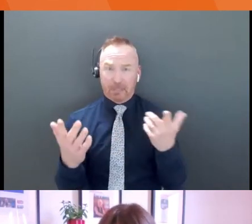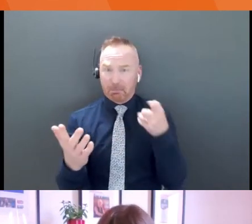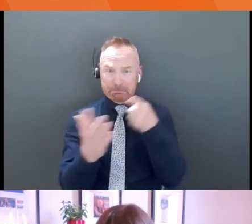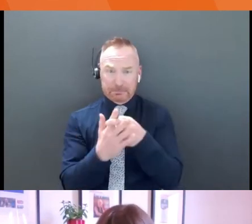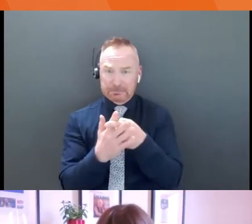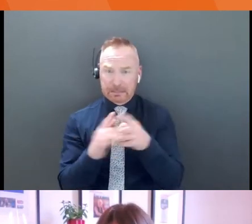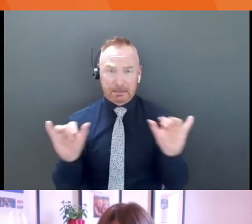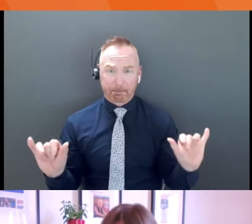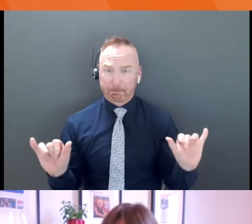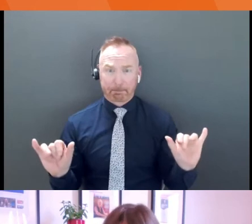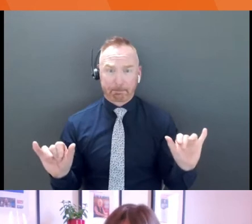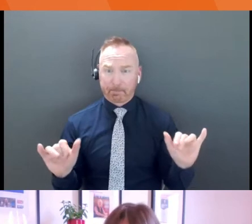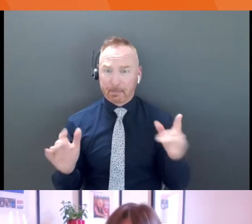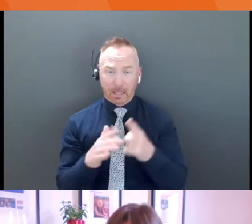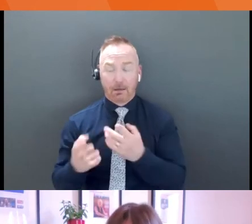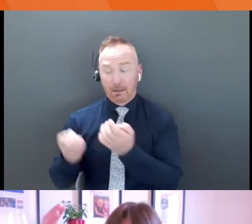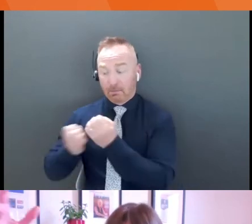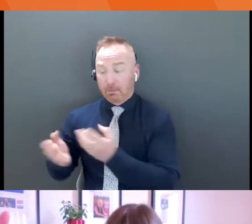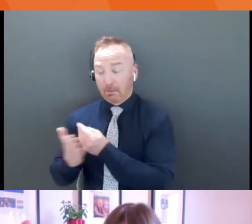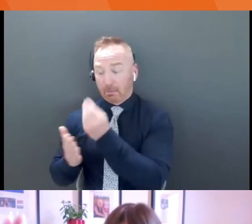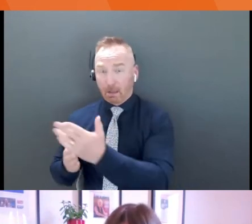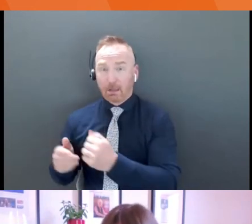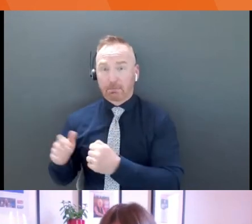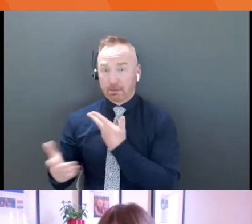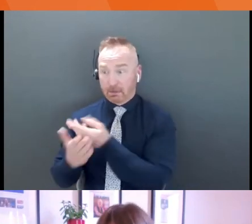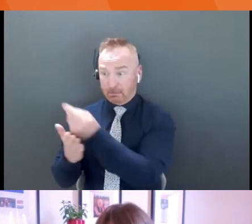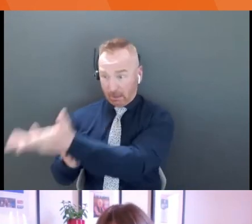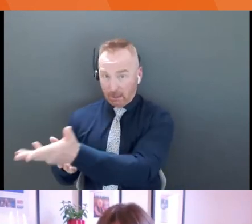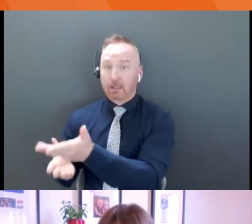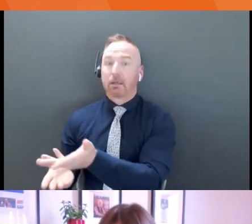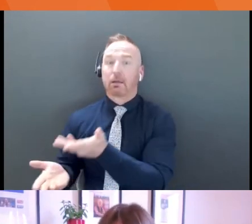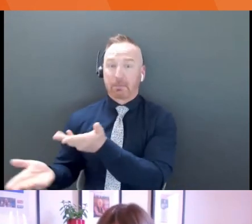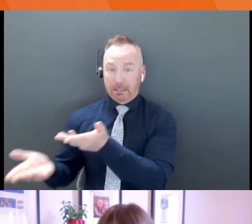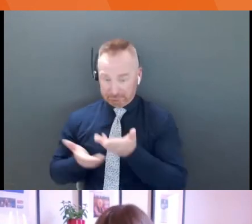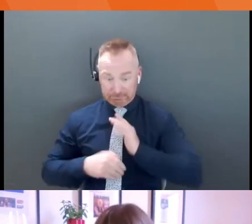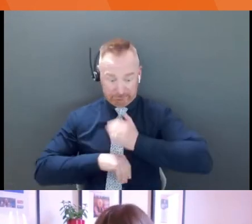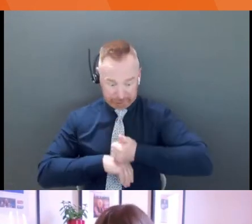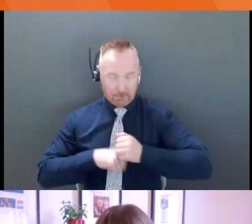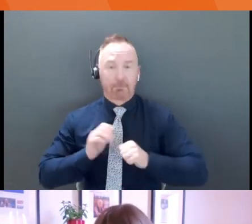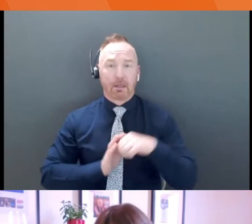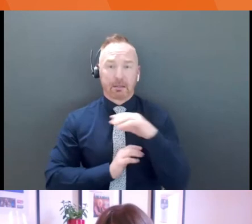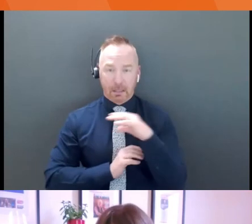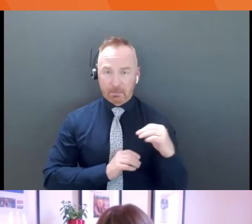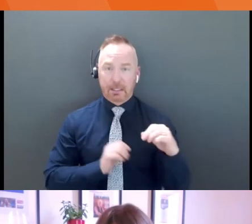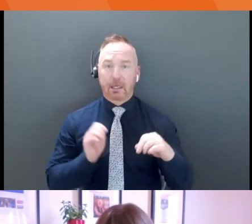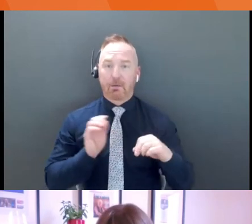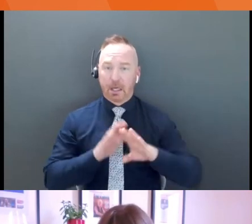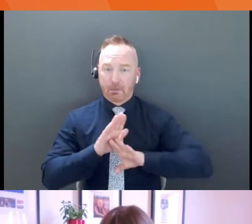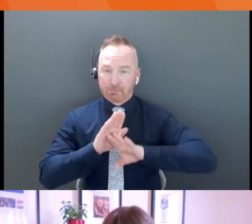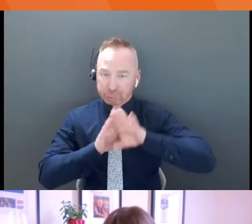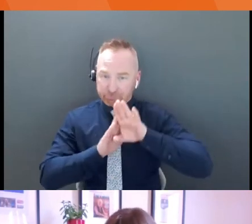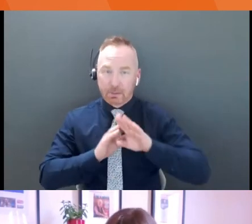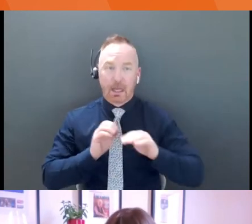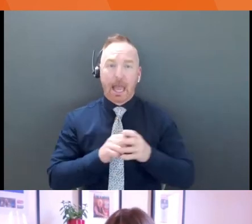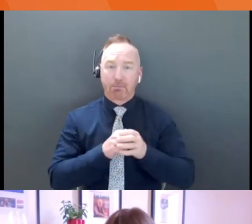for you to buy this equipment, this will allow you to grow and scale your company and a, in a greater way. That's the argument because as an investor,